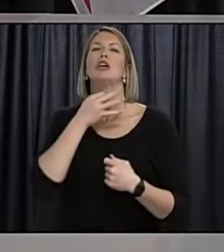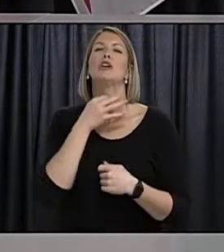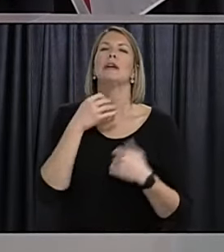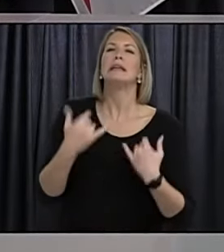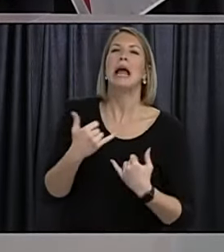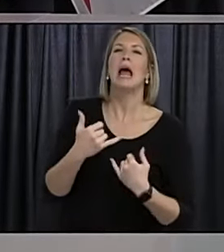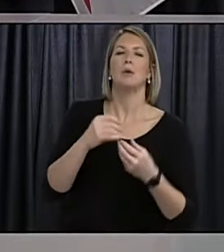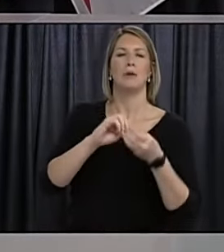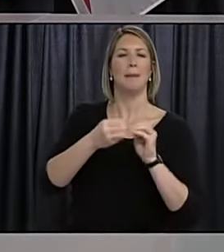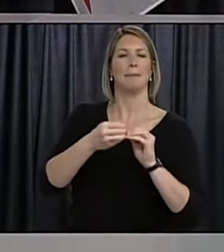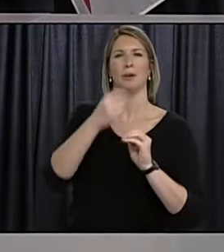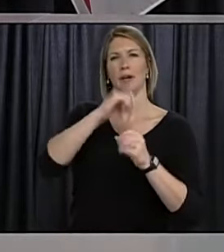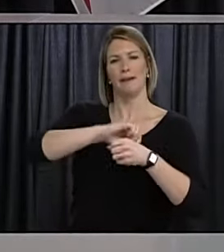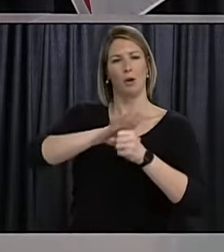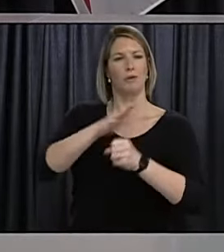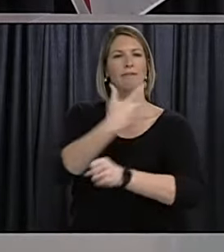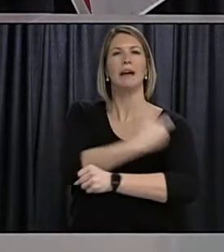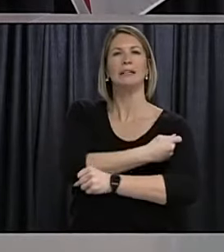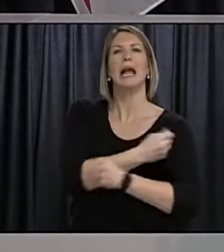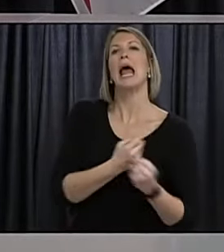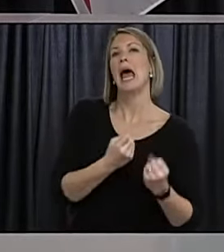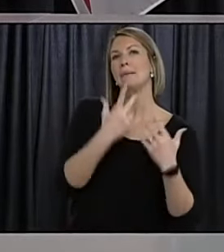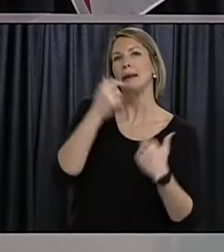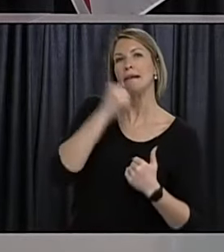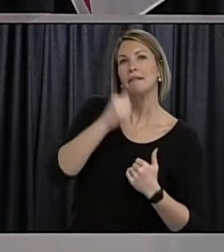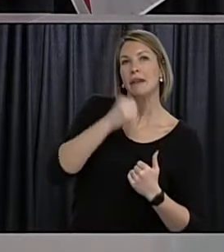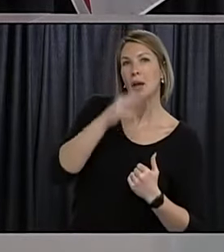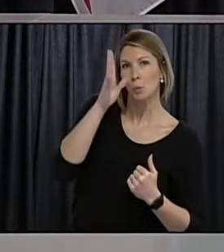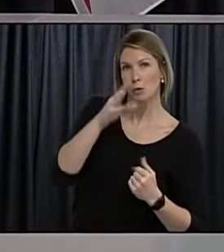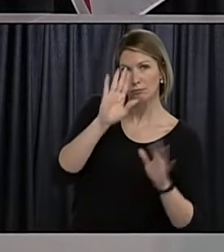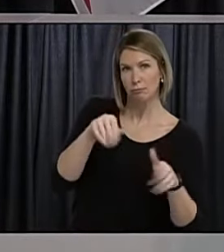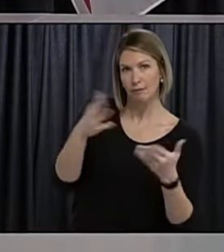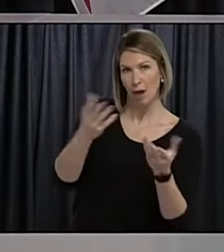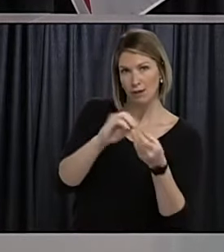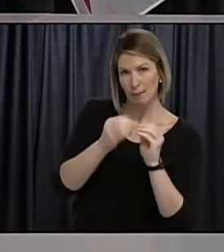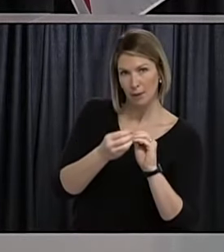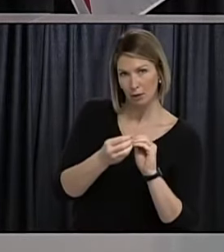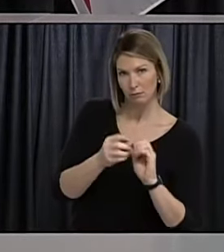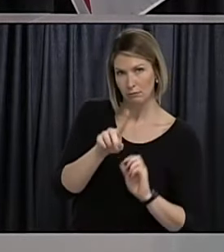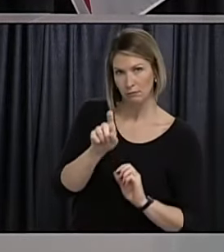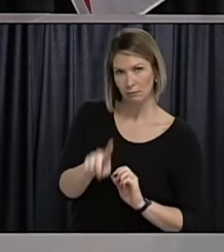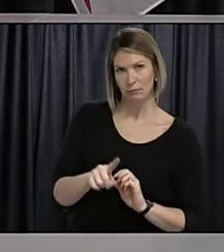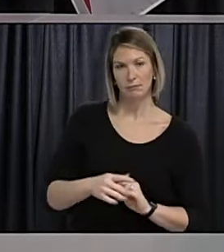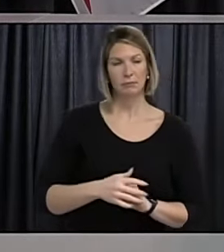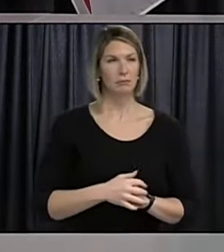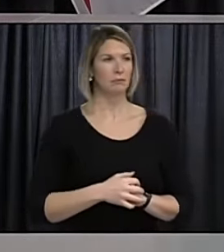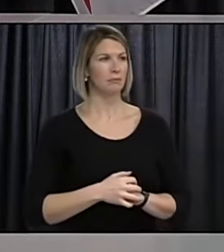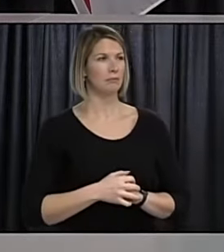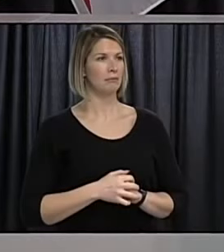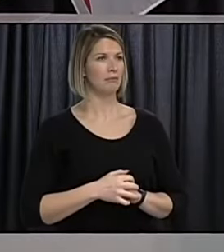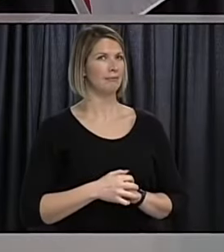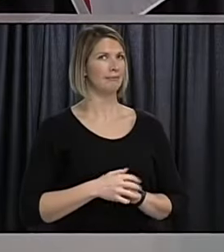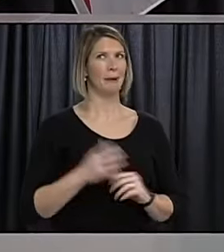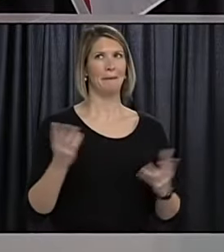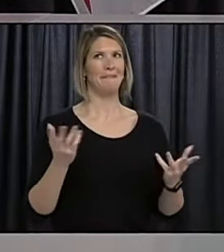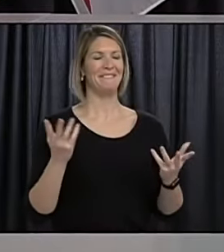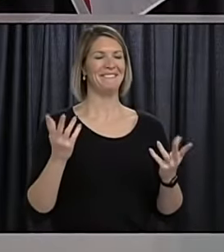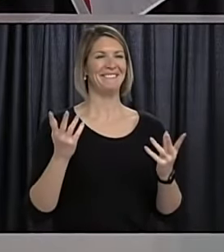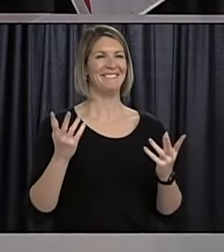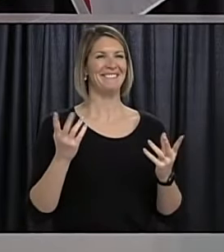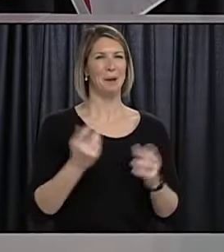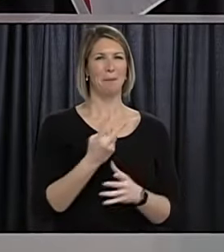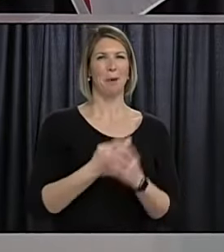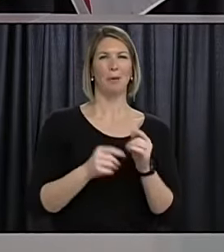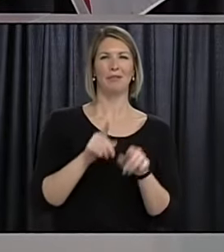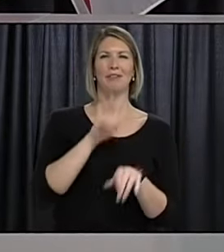people we've had vaccinated so at least there's a good number that we can watch plot uh i think i don't have a problem sorry jen